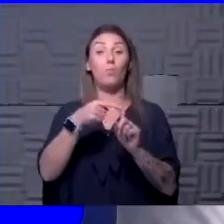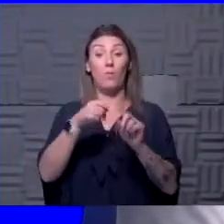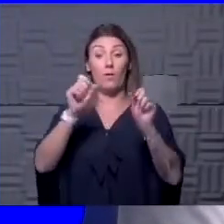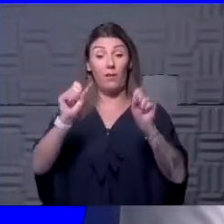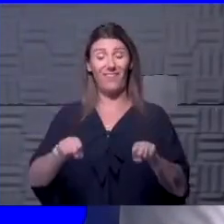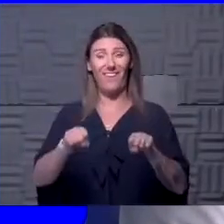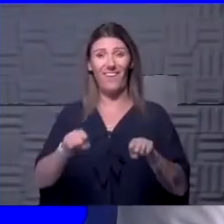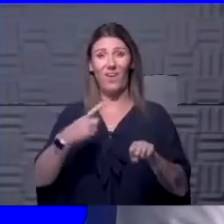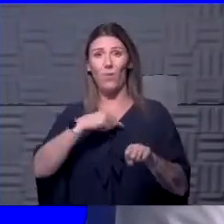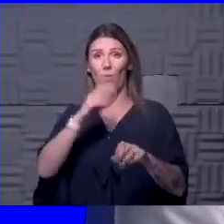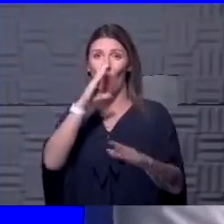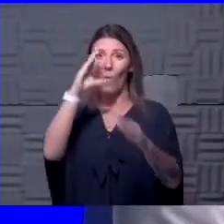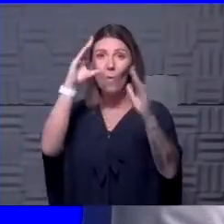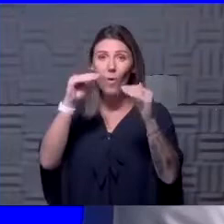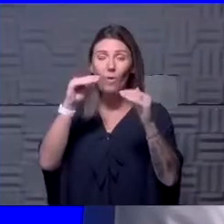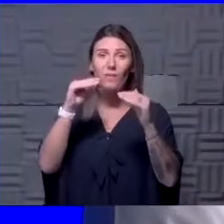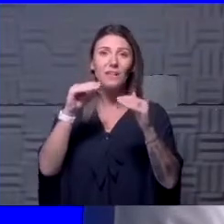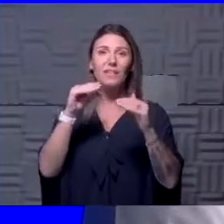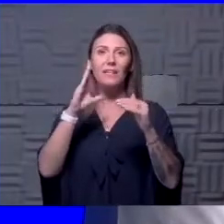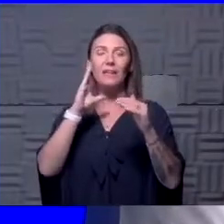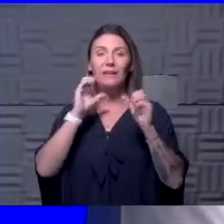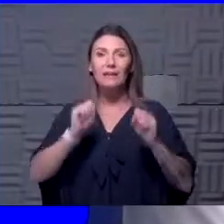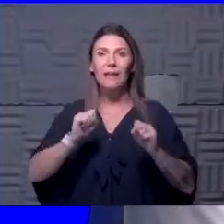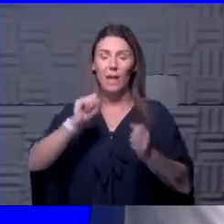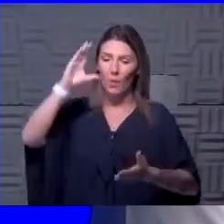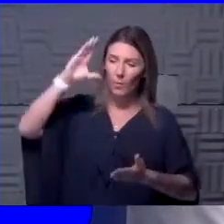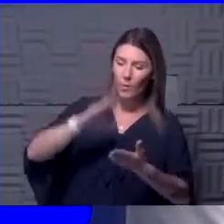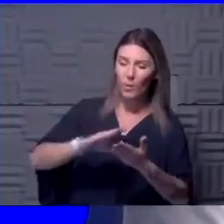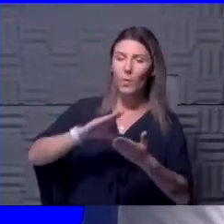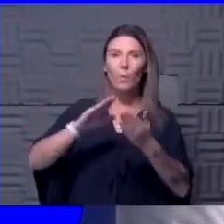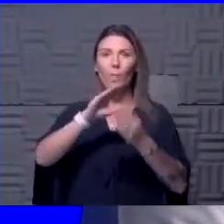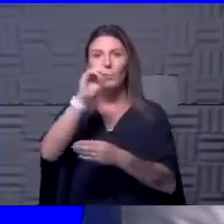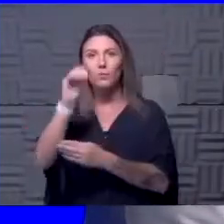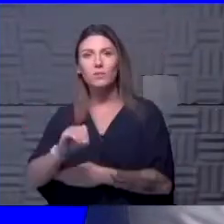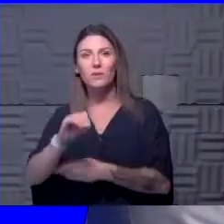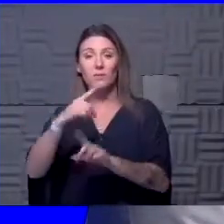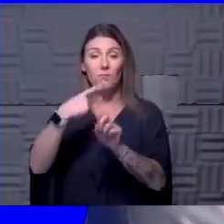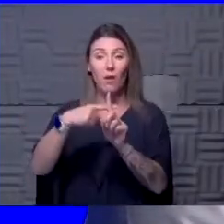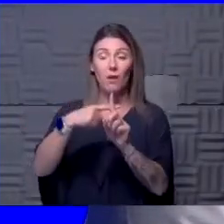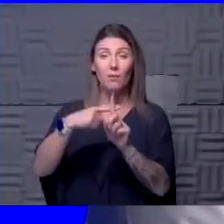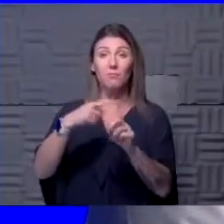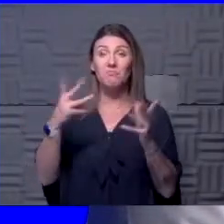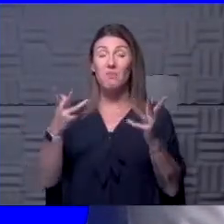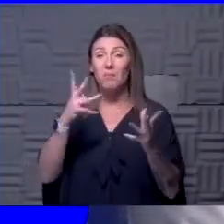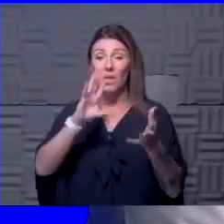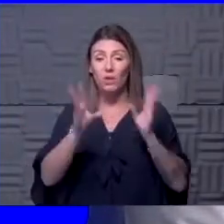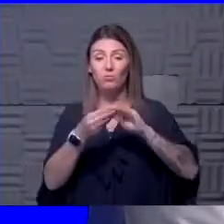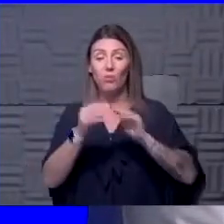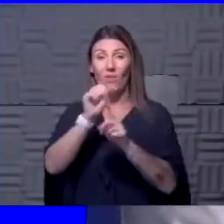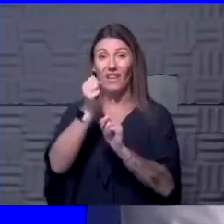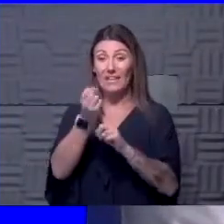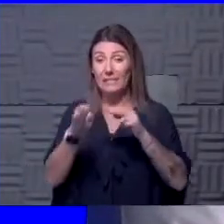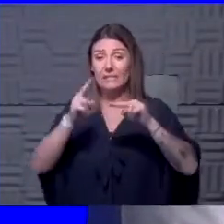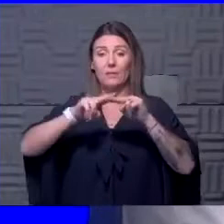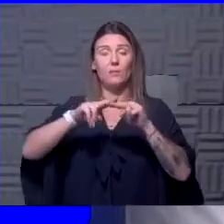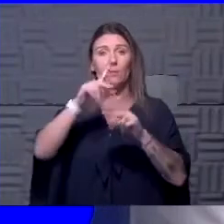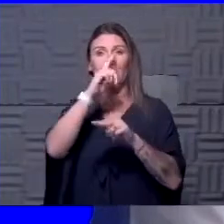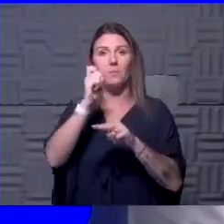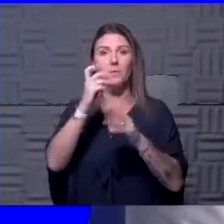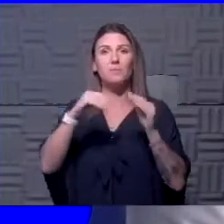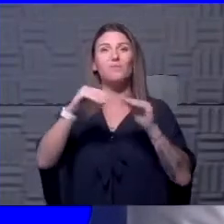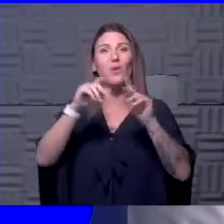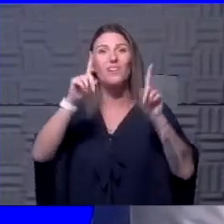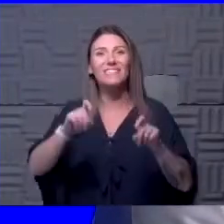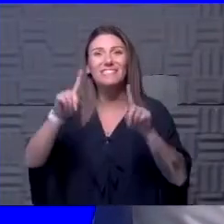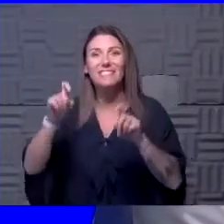do that, we will hopefully be able to drive down that percent of positives, although maybe our total cases will increase because we are doing more tests.